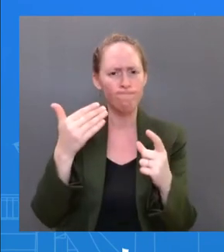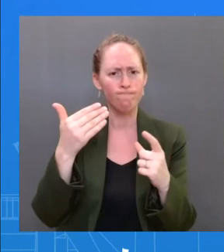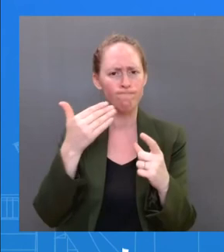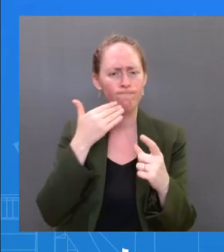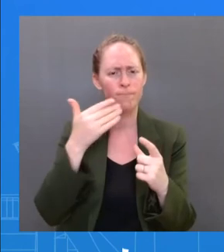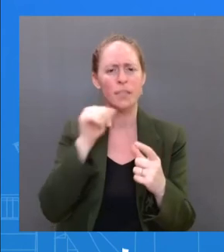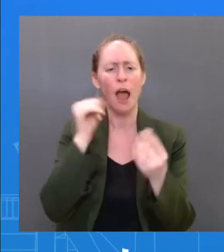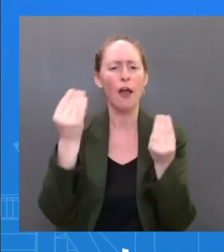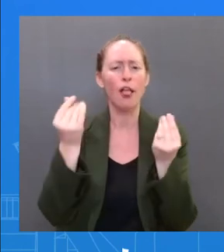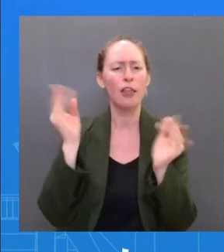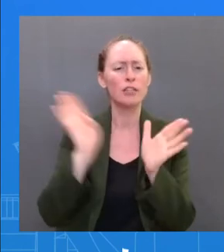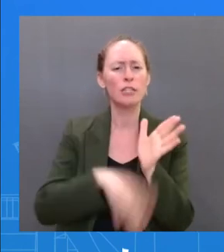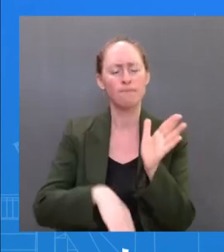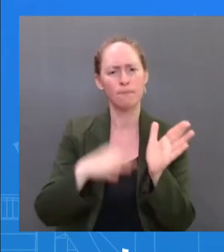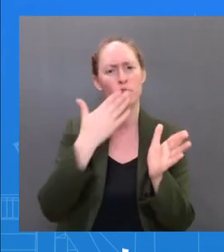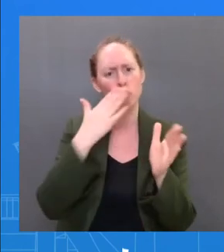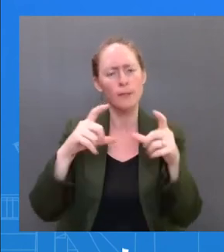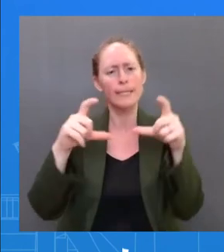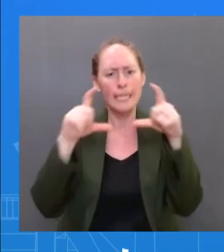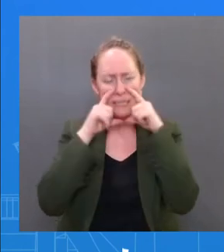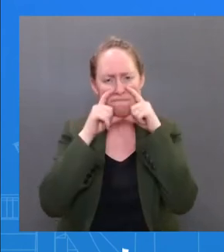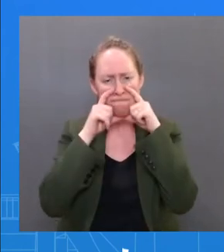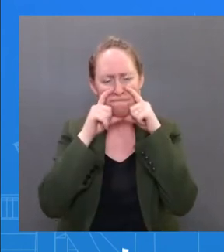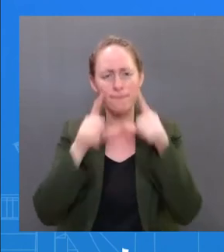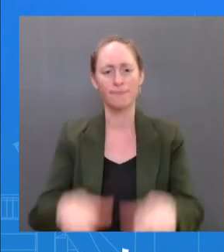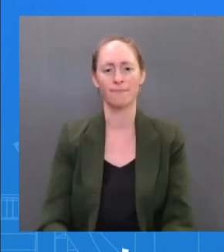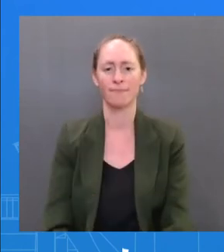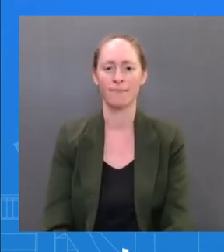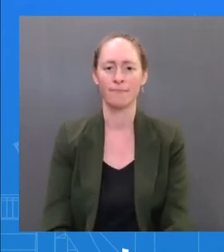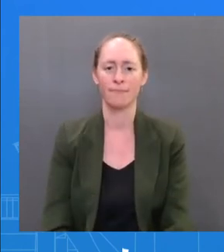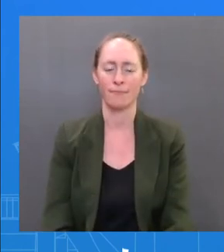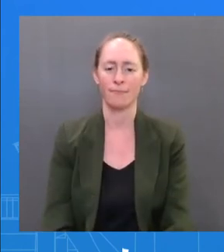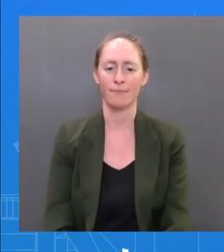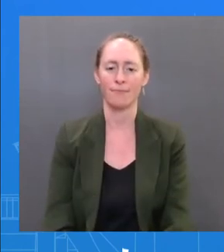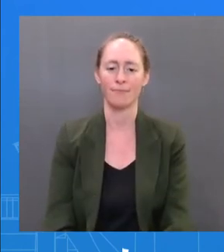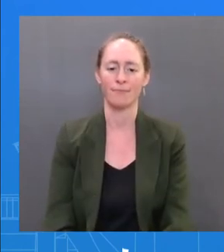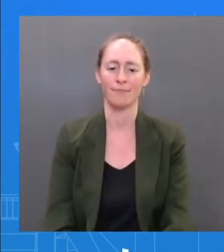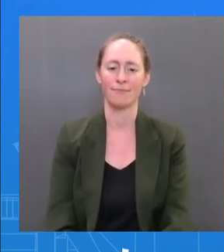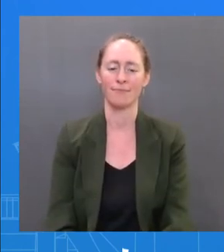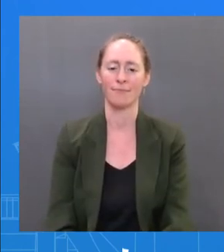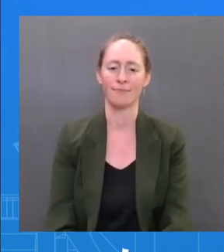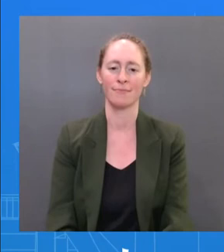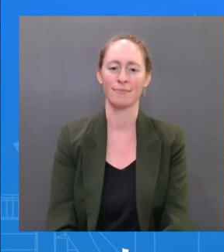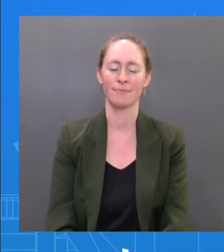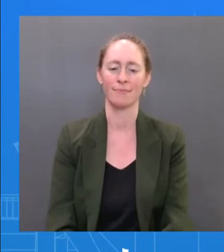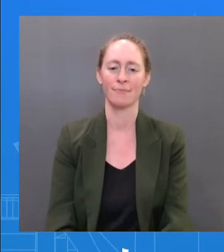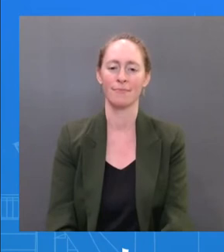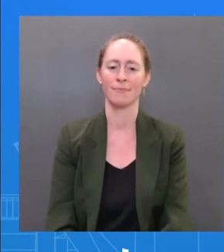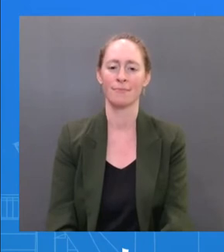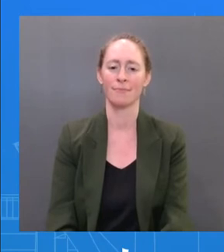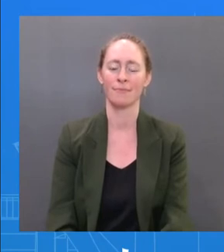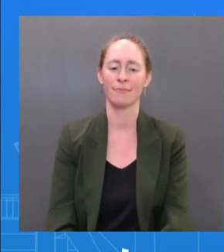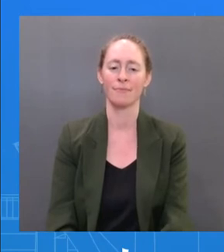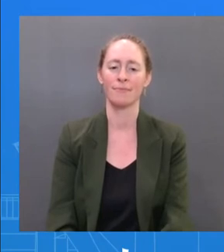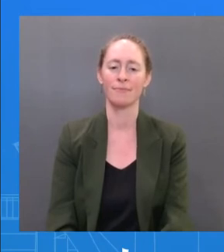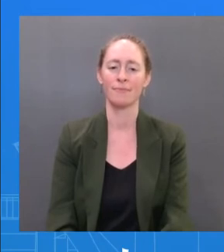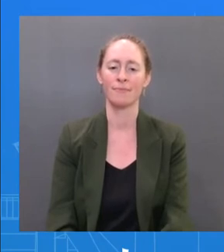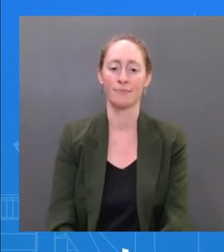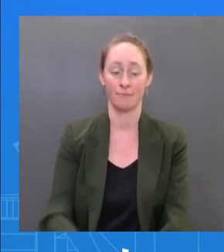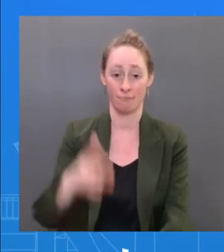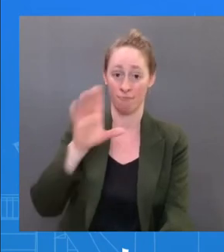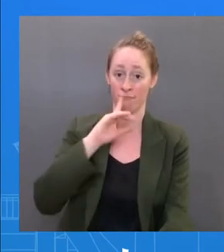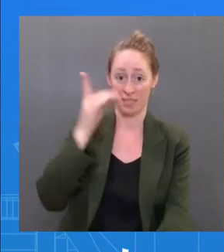masks are not a panacea. And obviously, the President, you know,